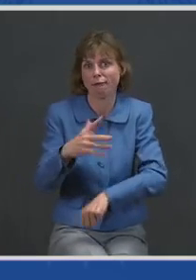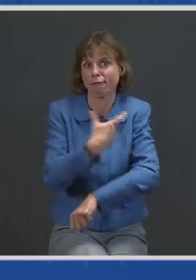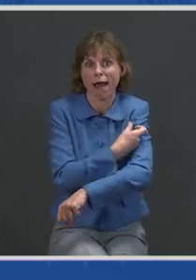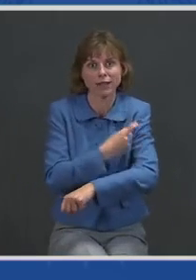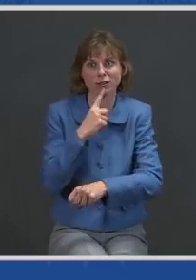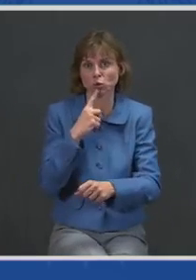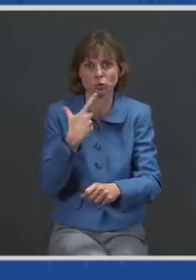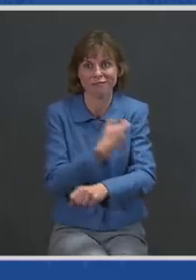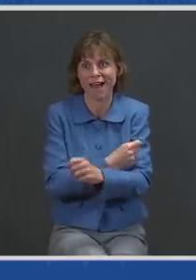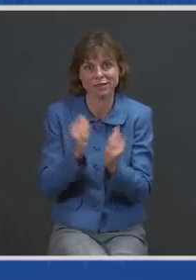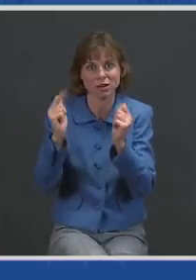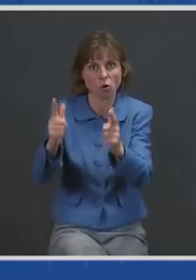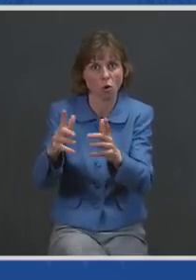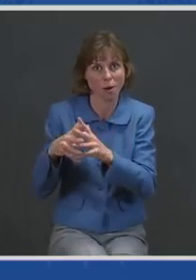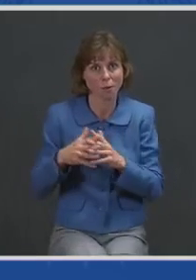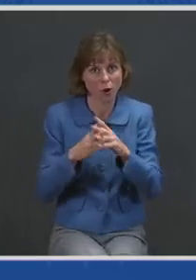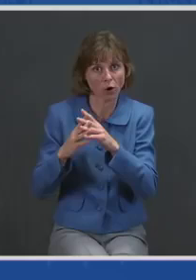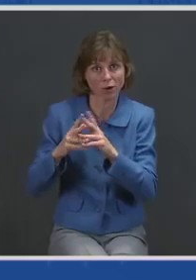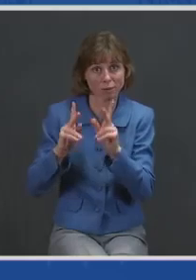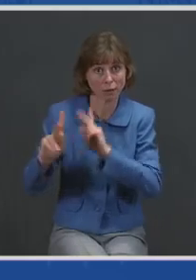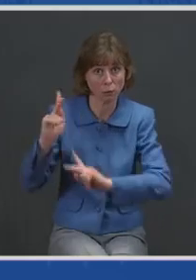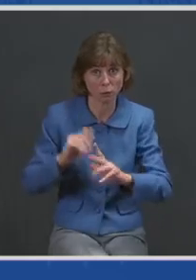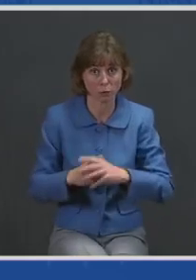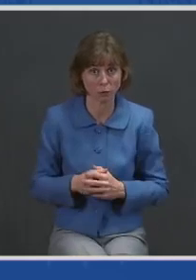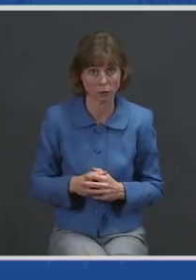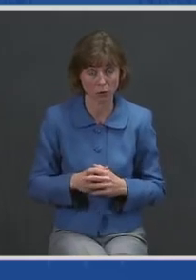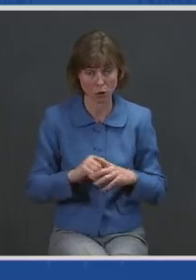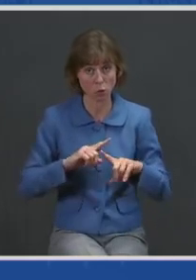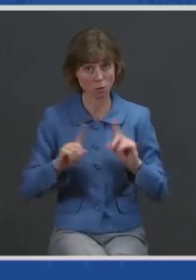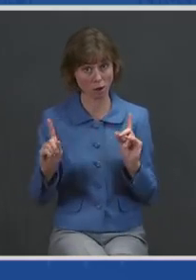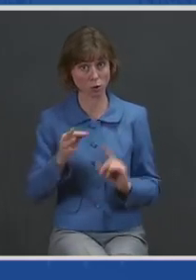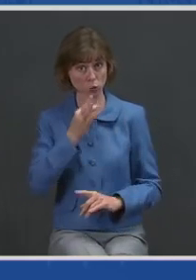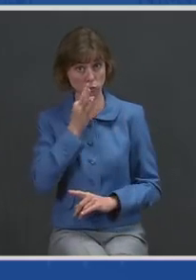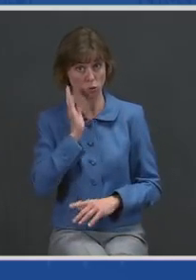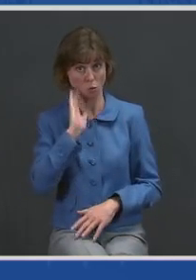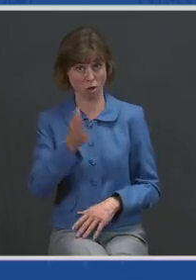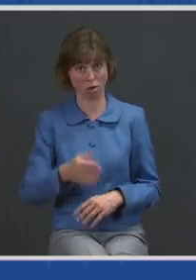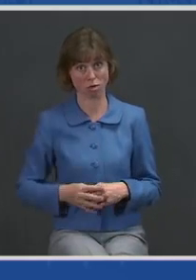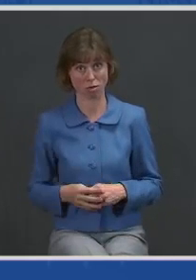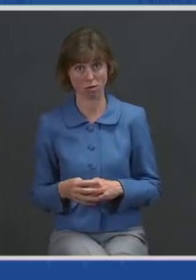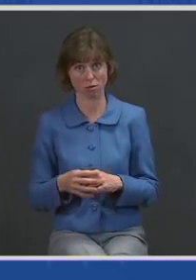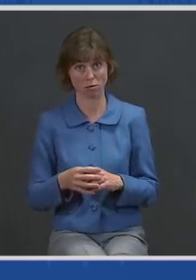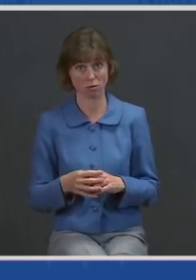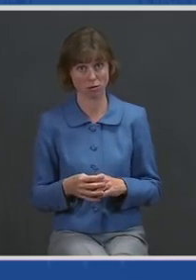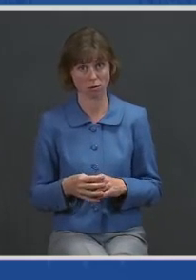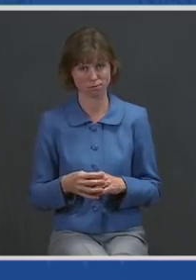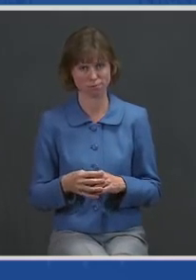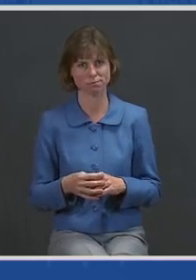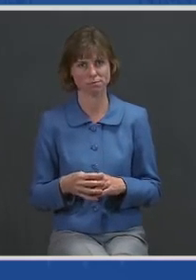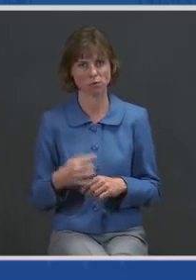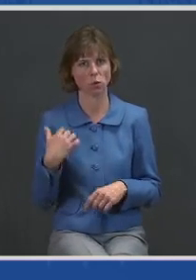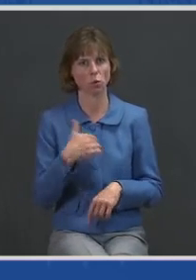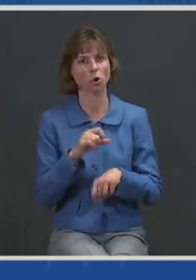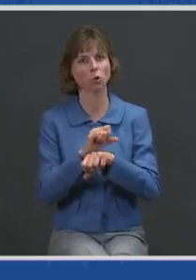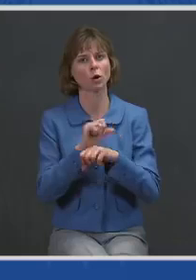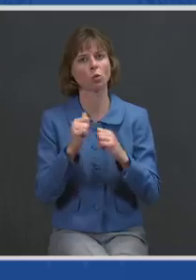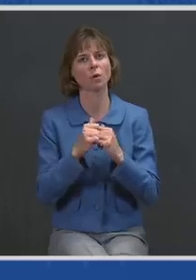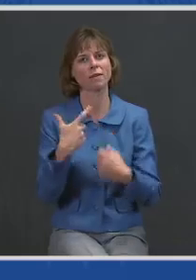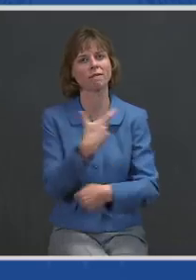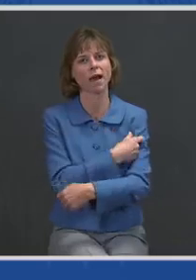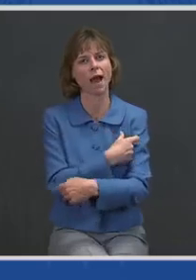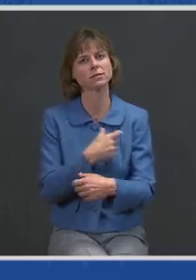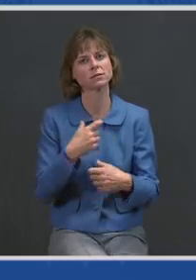of the American public. But soon we will. We've been working with vaccine manufacturers –